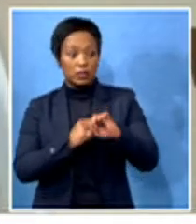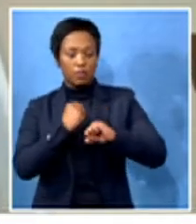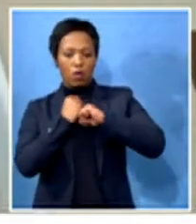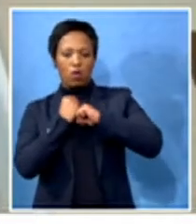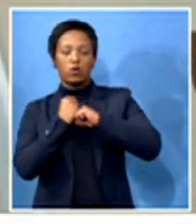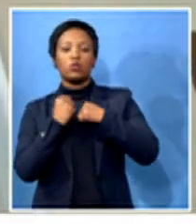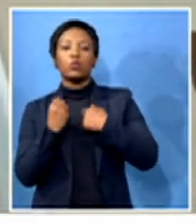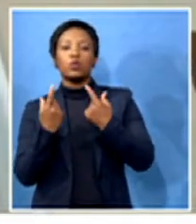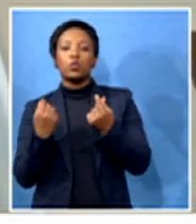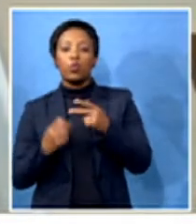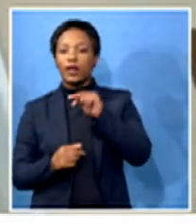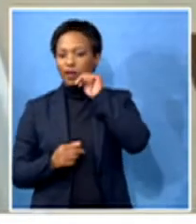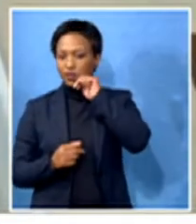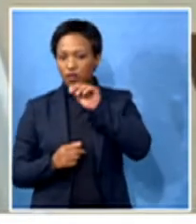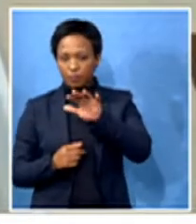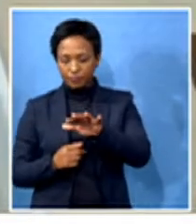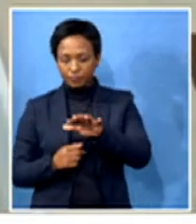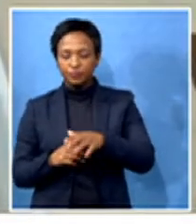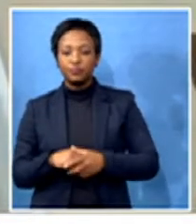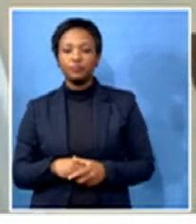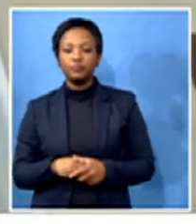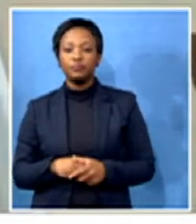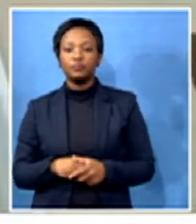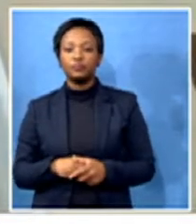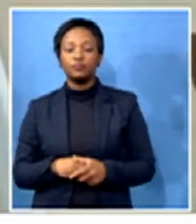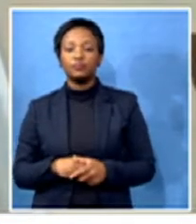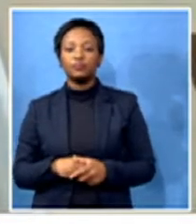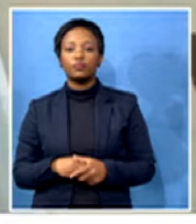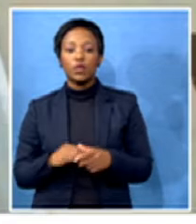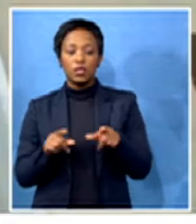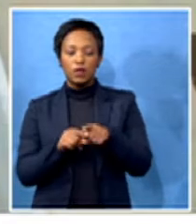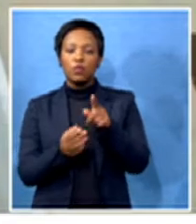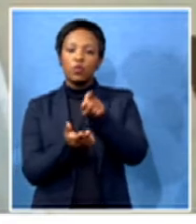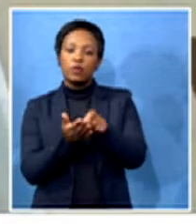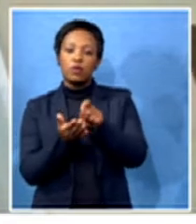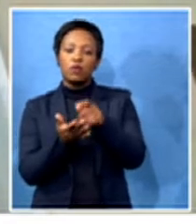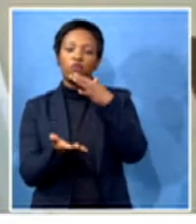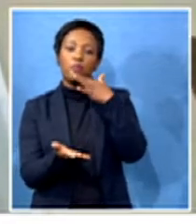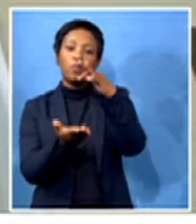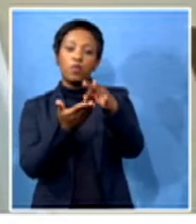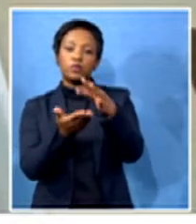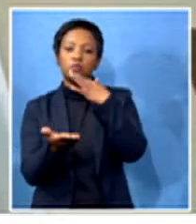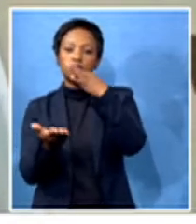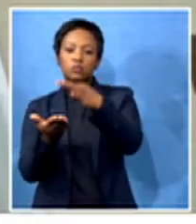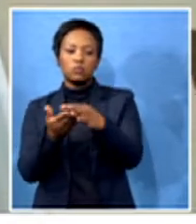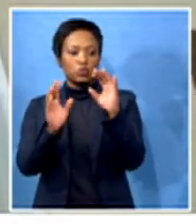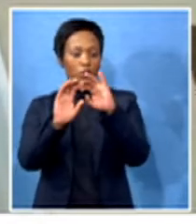And we also write proposals to organizations who fund